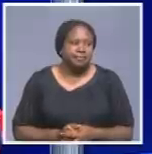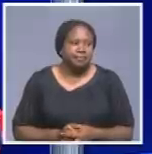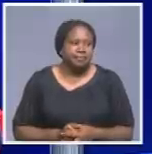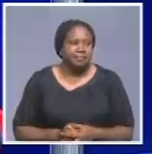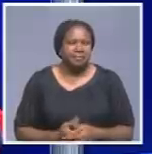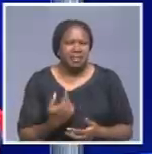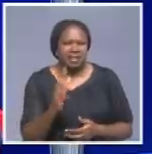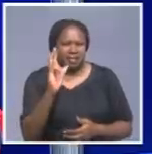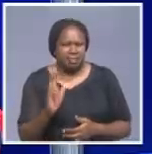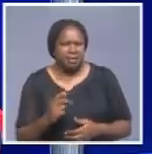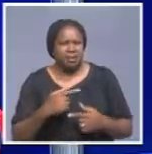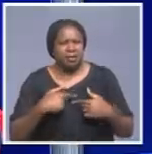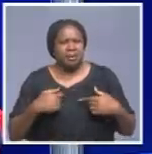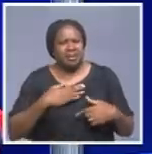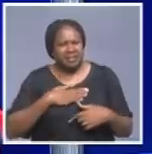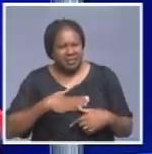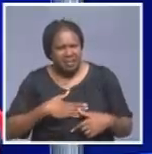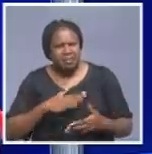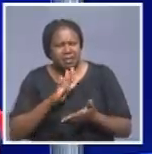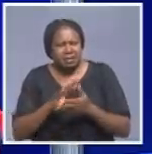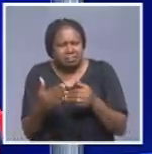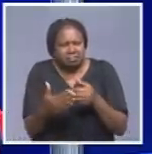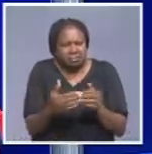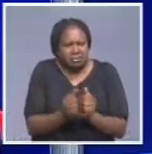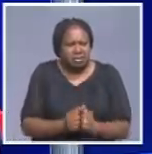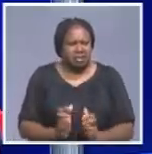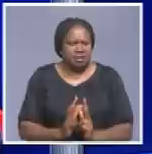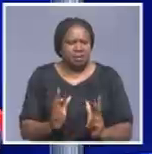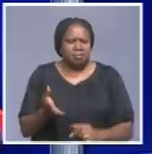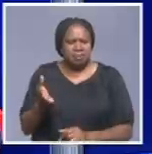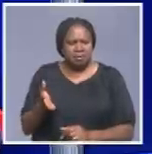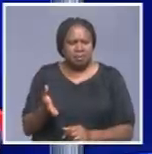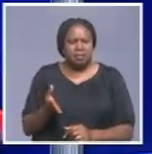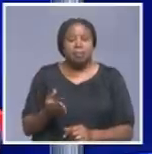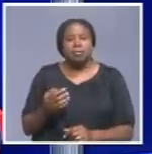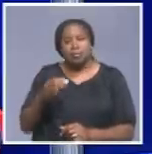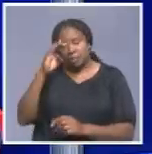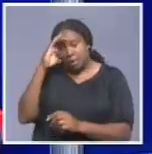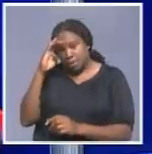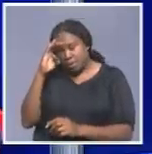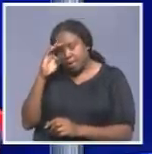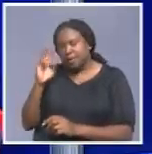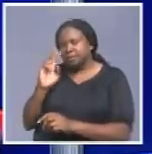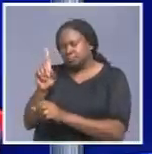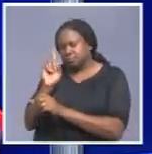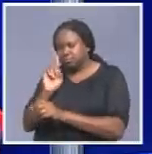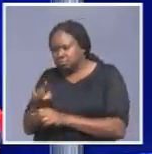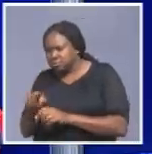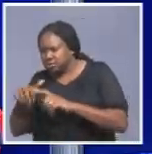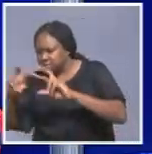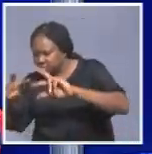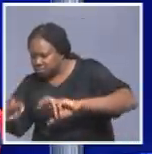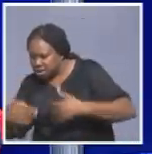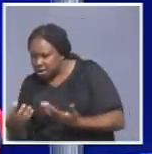Anybody whom we feel that has been in close contact with the individuals will be traced, monitored, and if